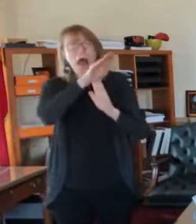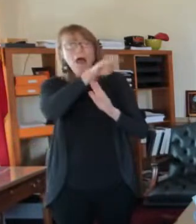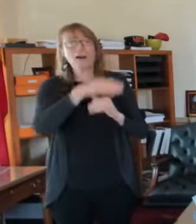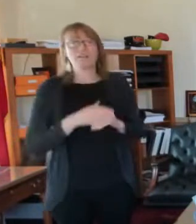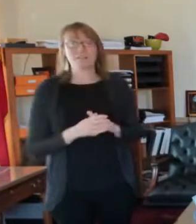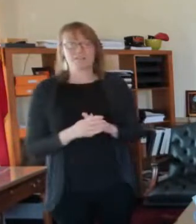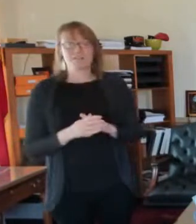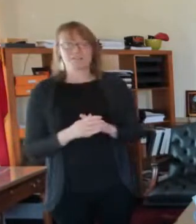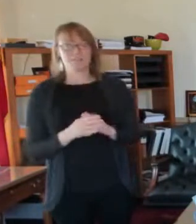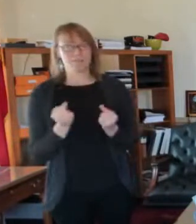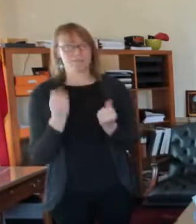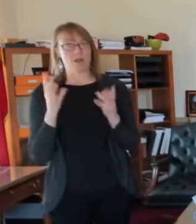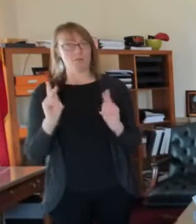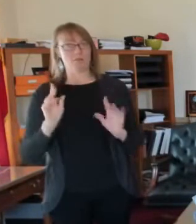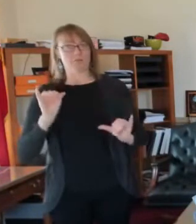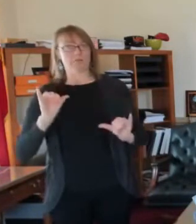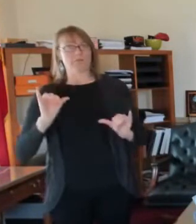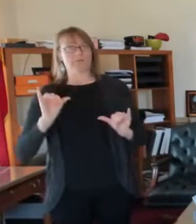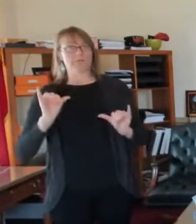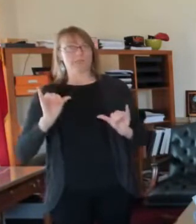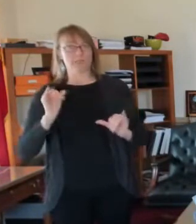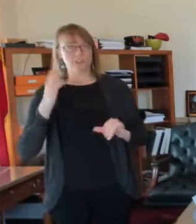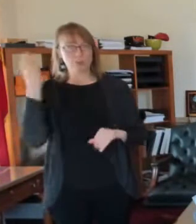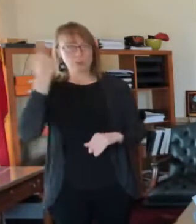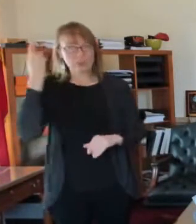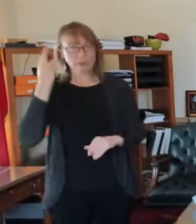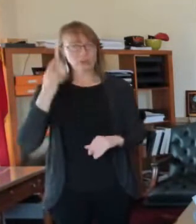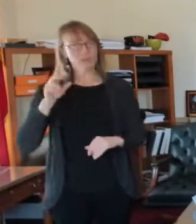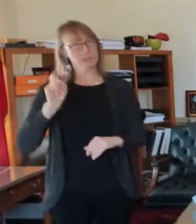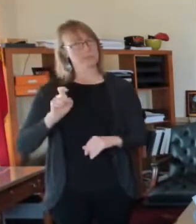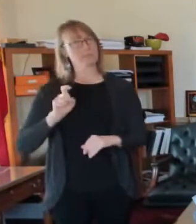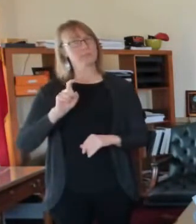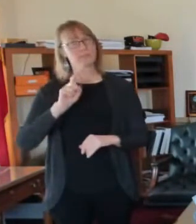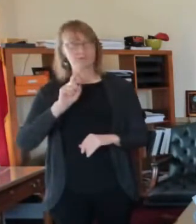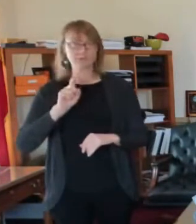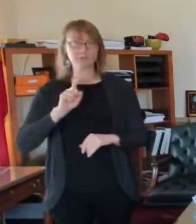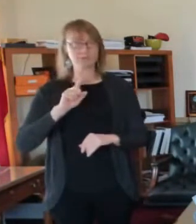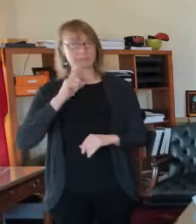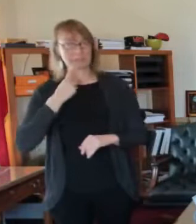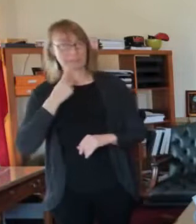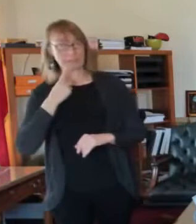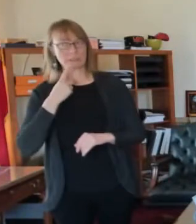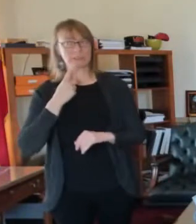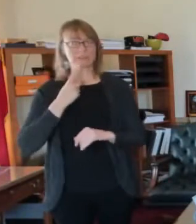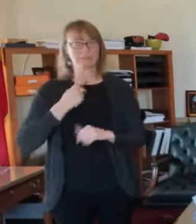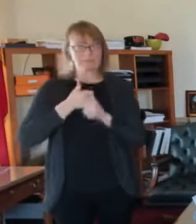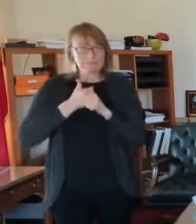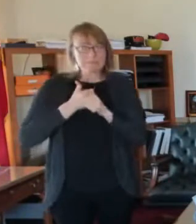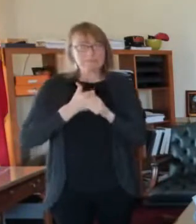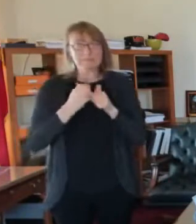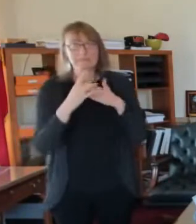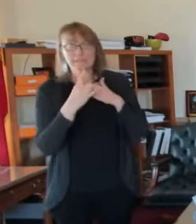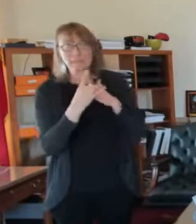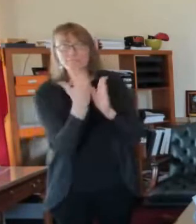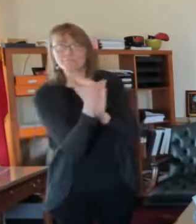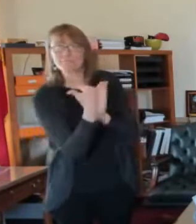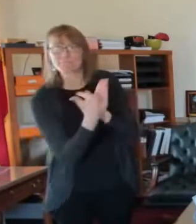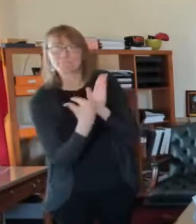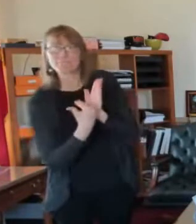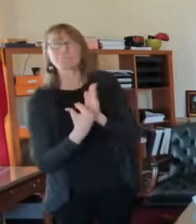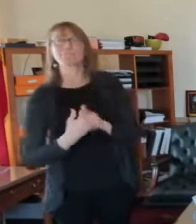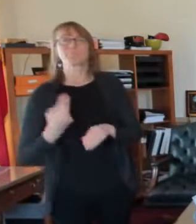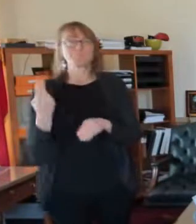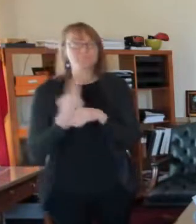that they needed to get serious about the mitigation strategies and you know, that's the mask wearing that is social